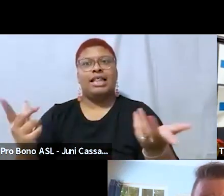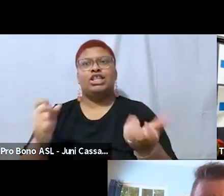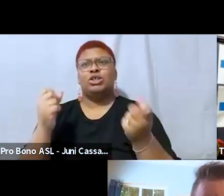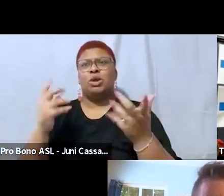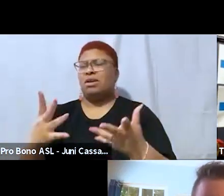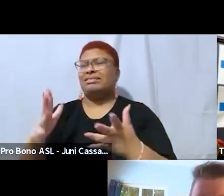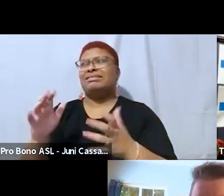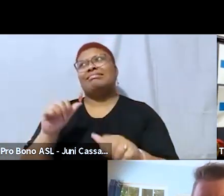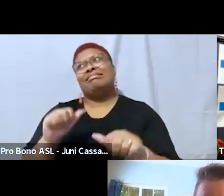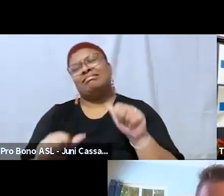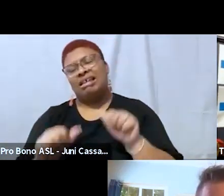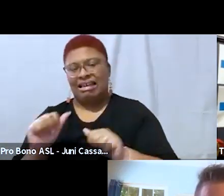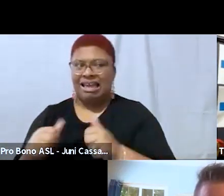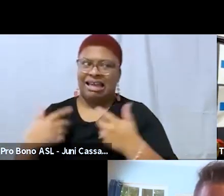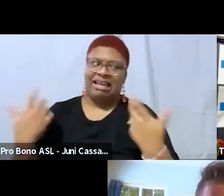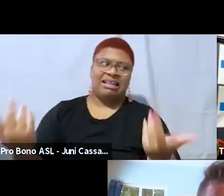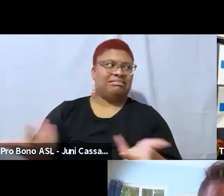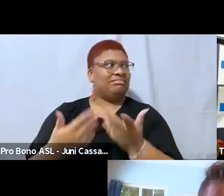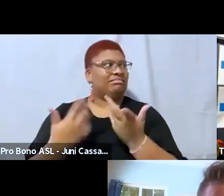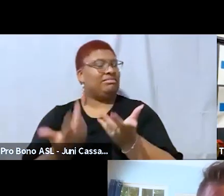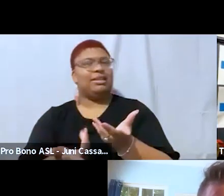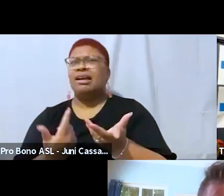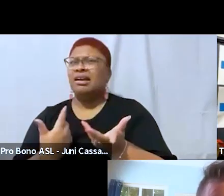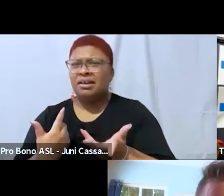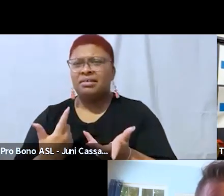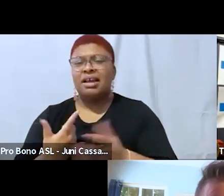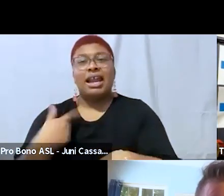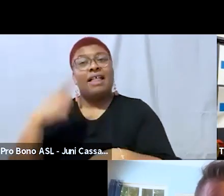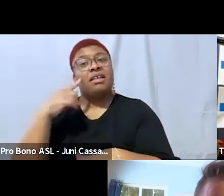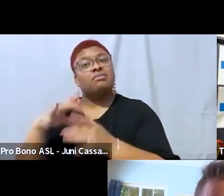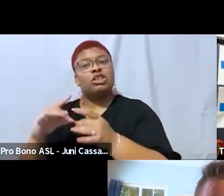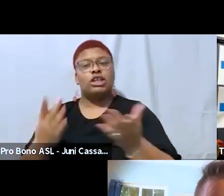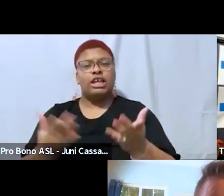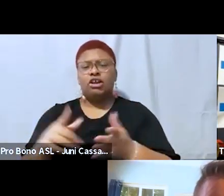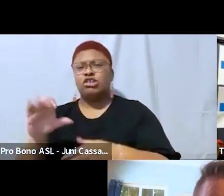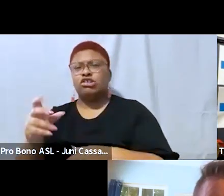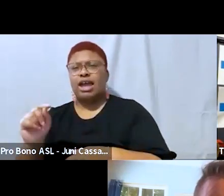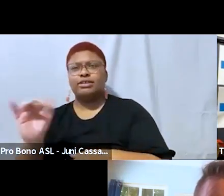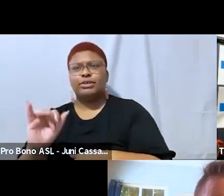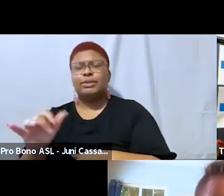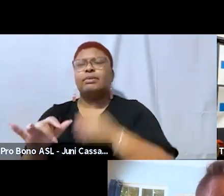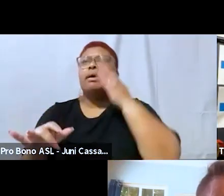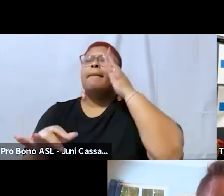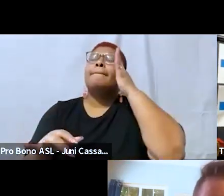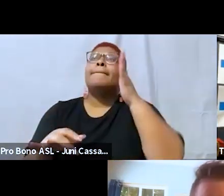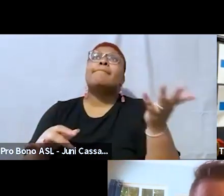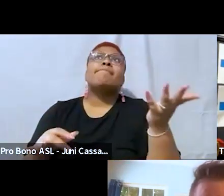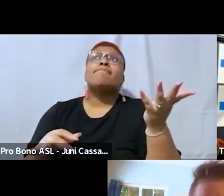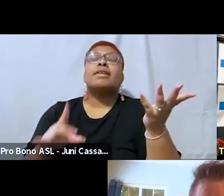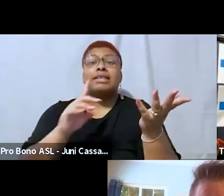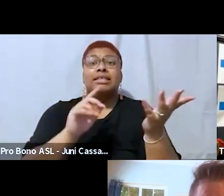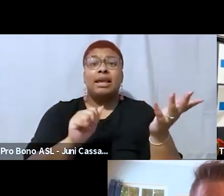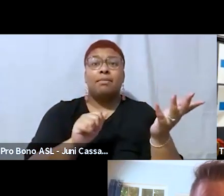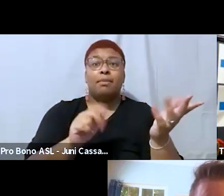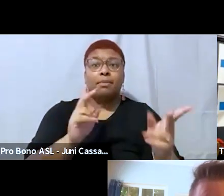you know it's it's and i think it was mentioned here and also in the chat uh about how how you know um disabled people